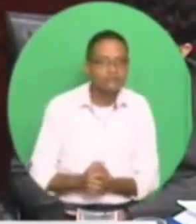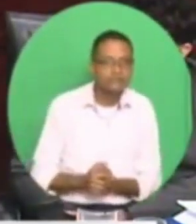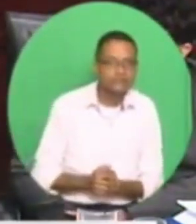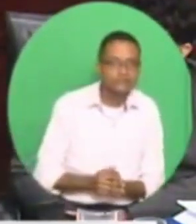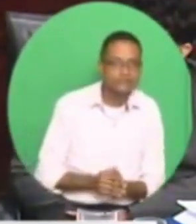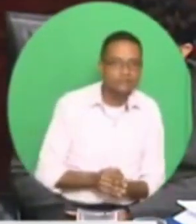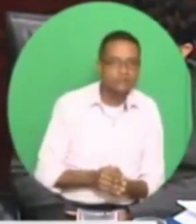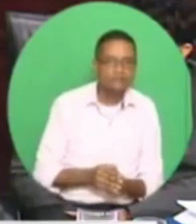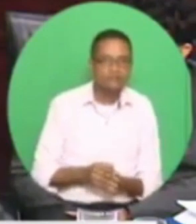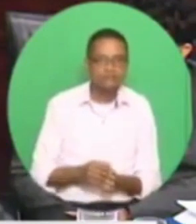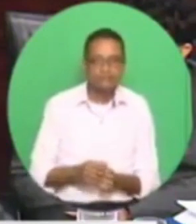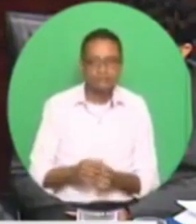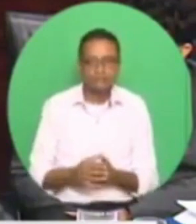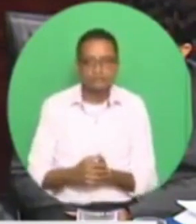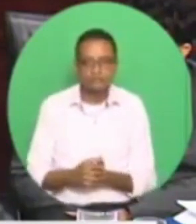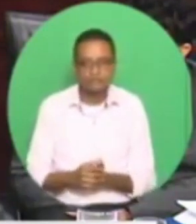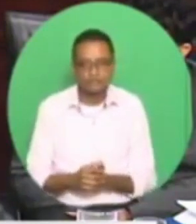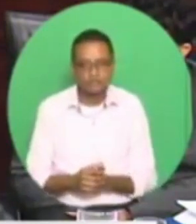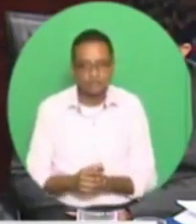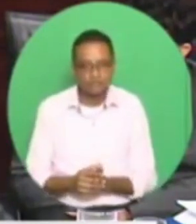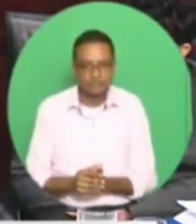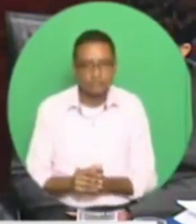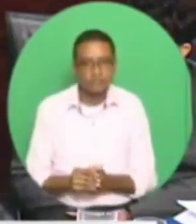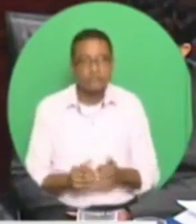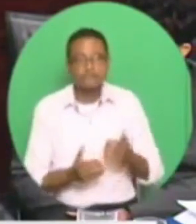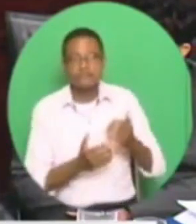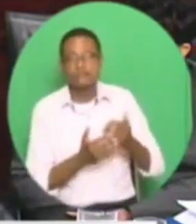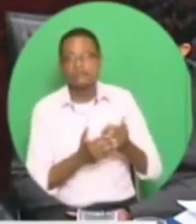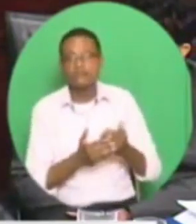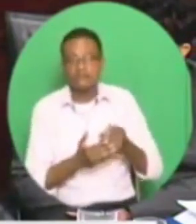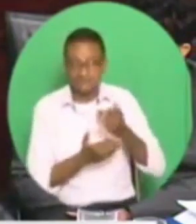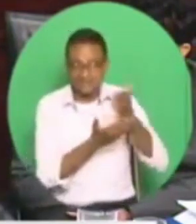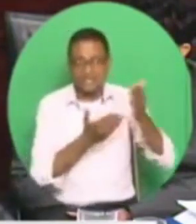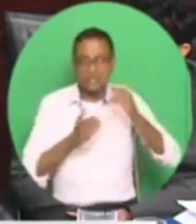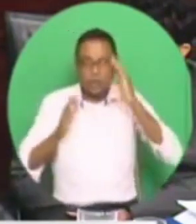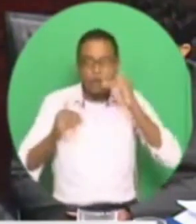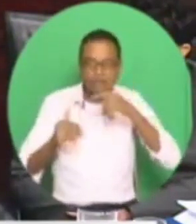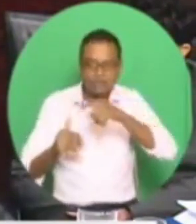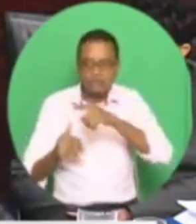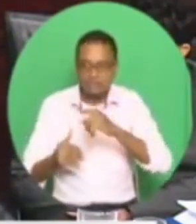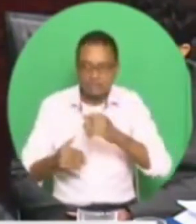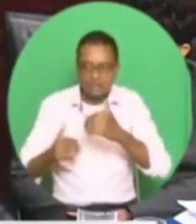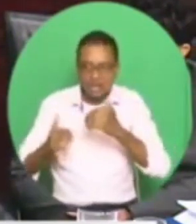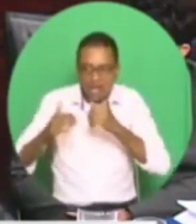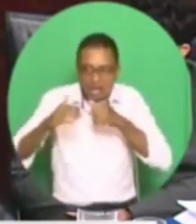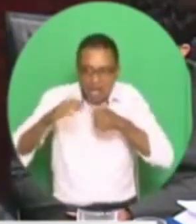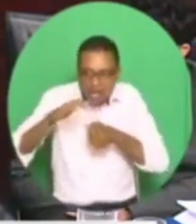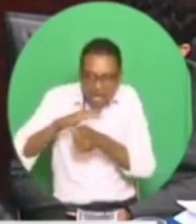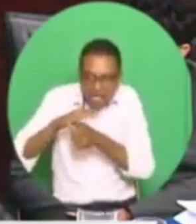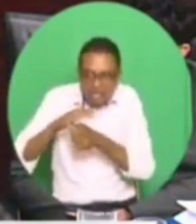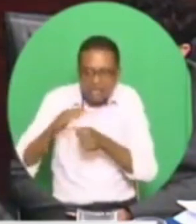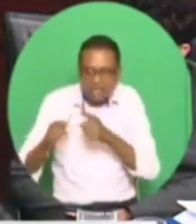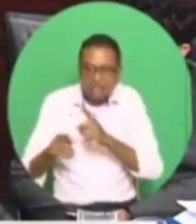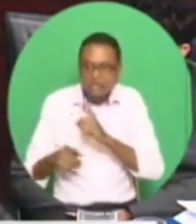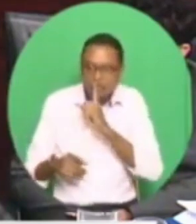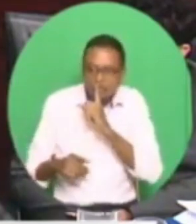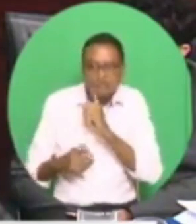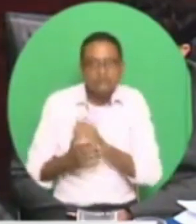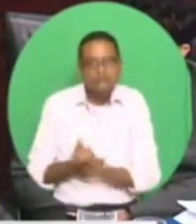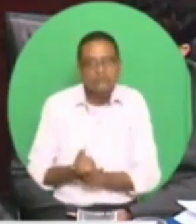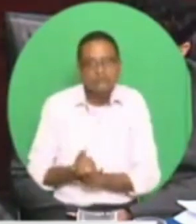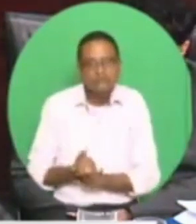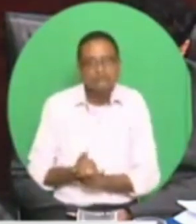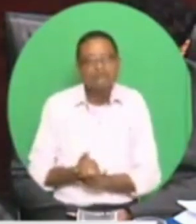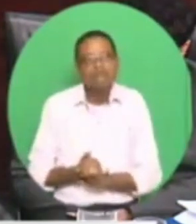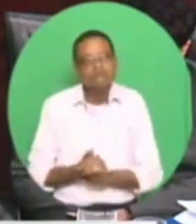a little talk and so on. We wake up the next day. But you're hoping that they will hide and they will shut up and they will not be critical of you. And that is the